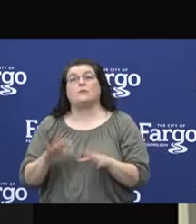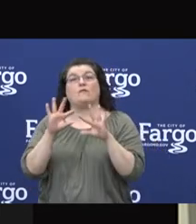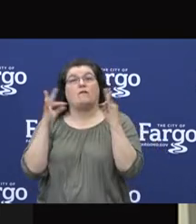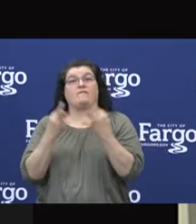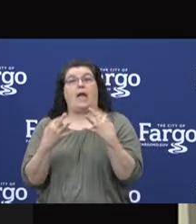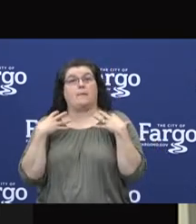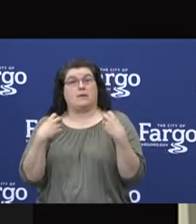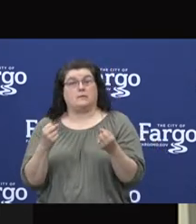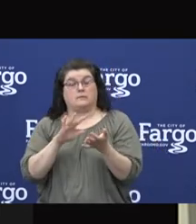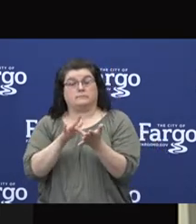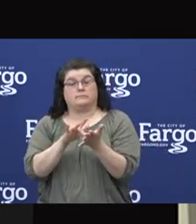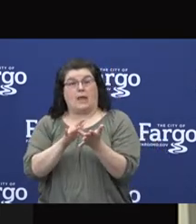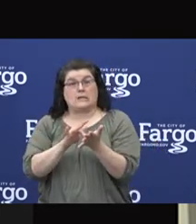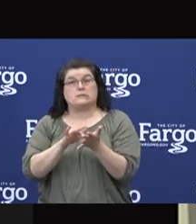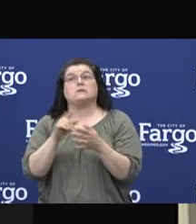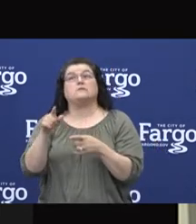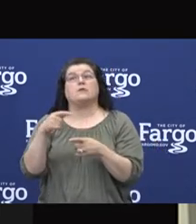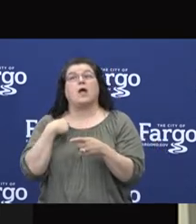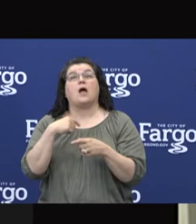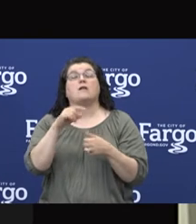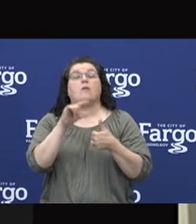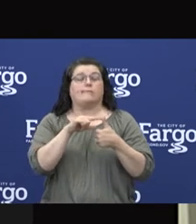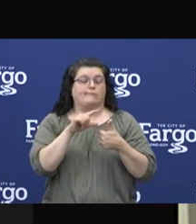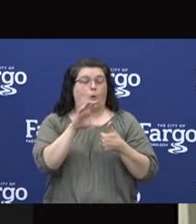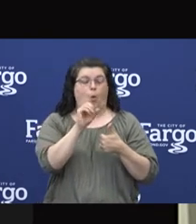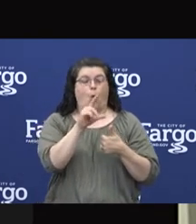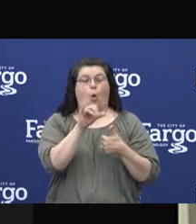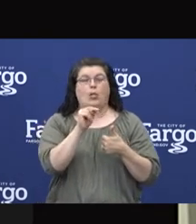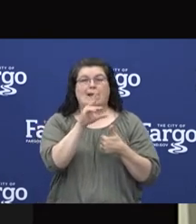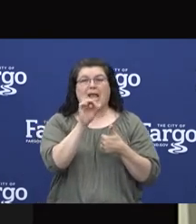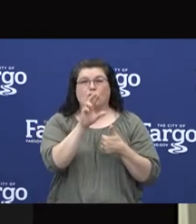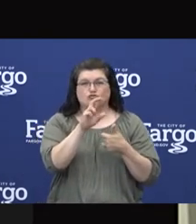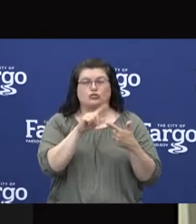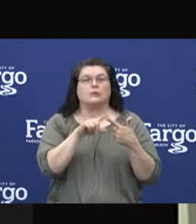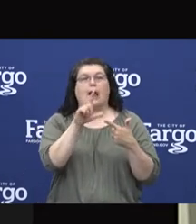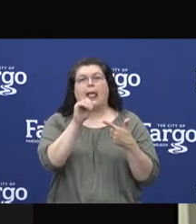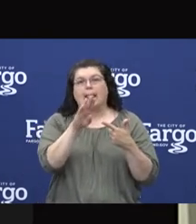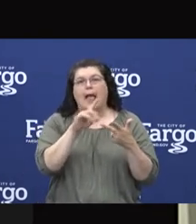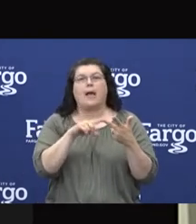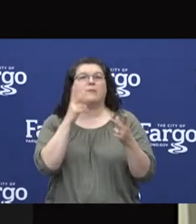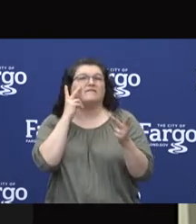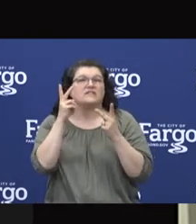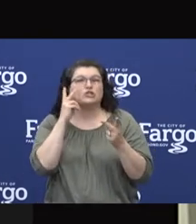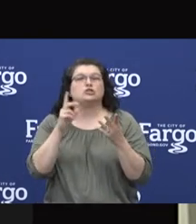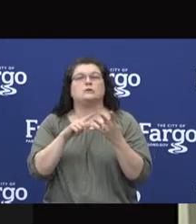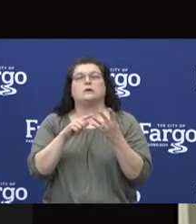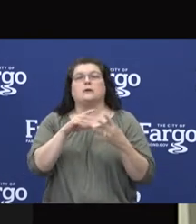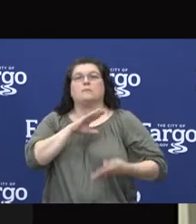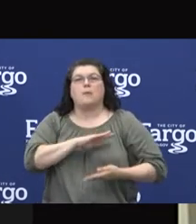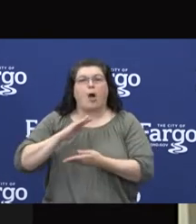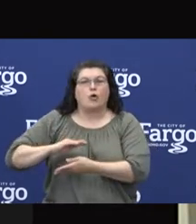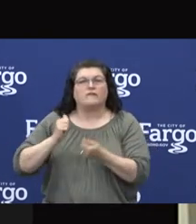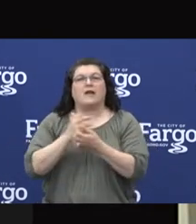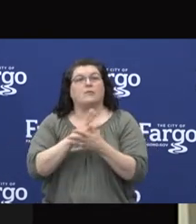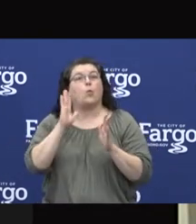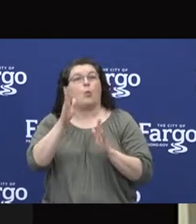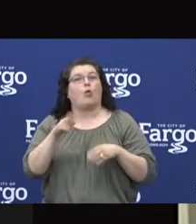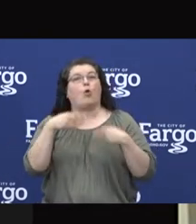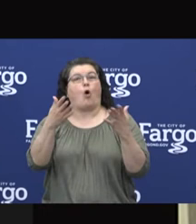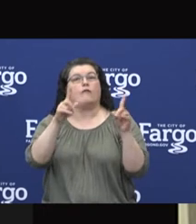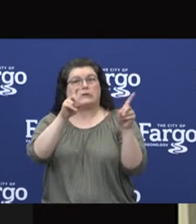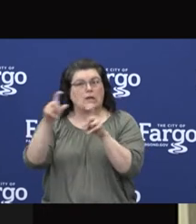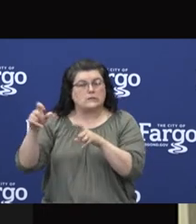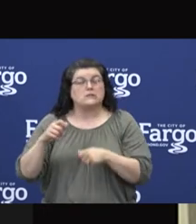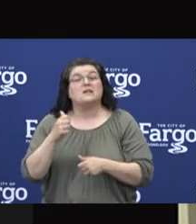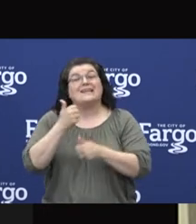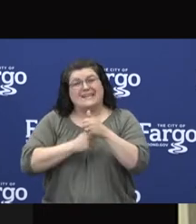vascular services, colon cancer screening, lab vision, skin and mammography screenings will be offered. These are by